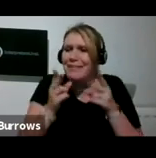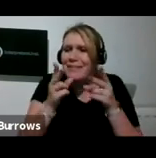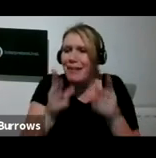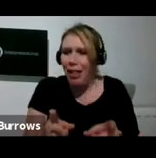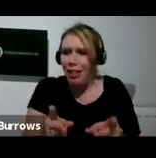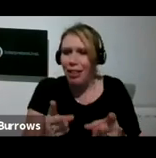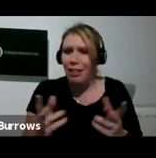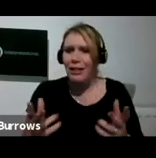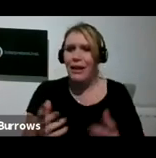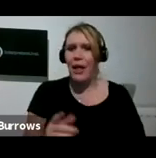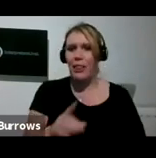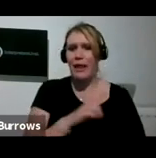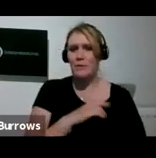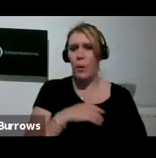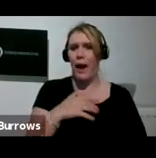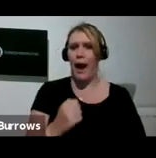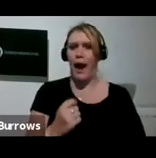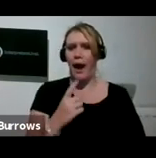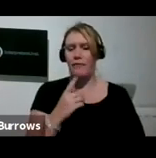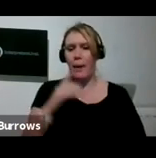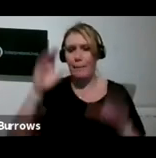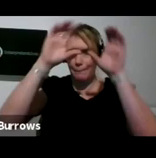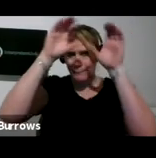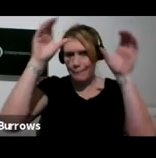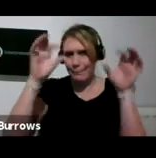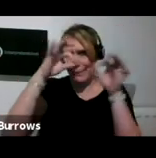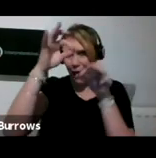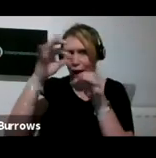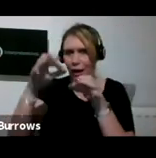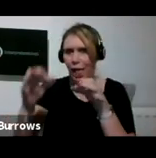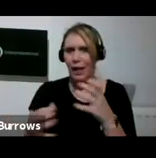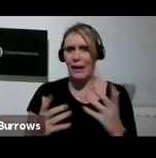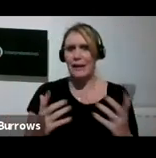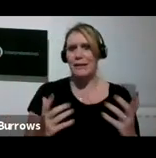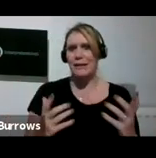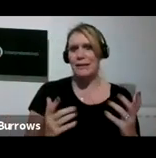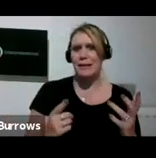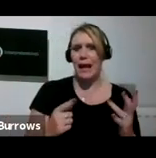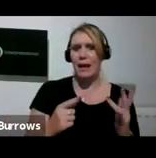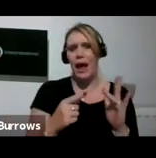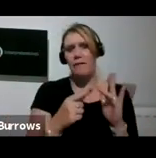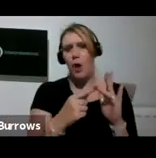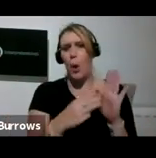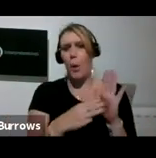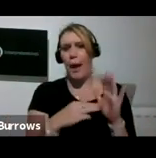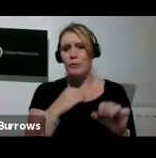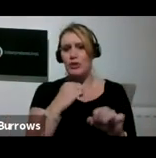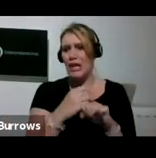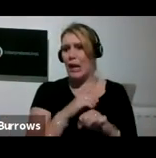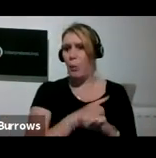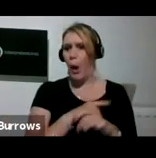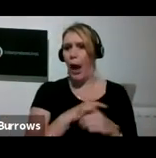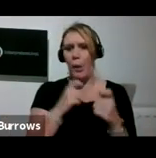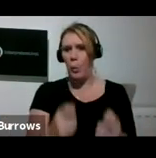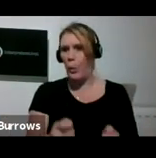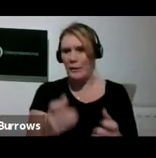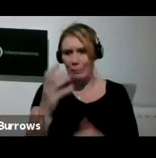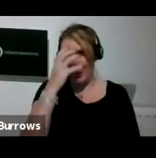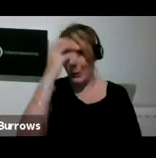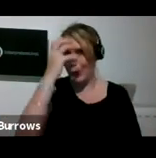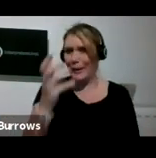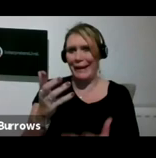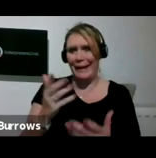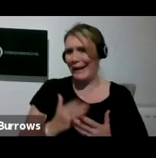and I've got a big red jacket, and I've got an OMG because I was awarded that by a queen. And yeah,